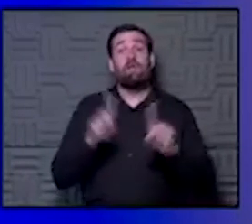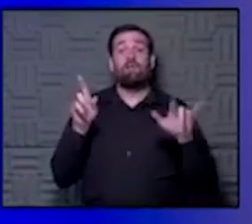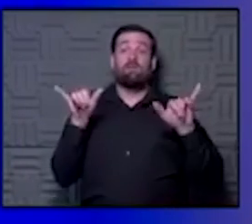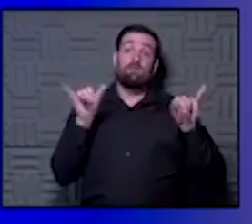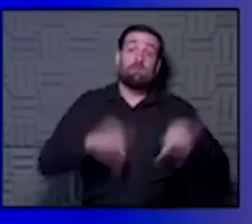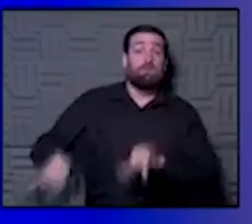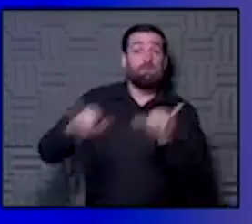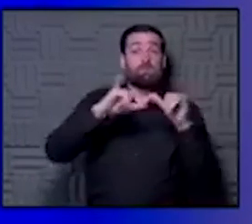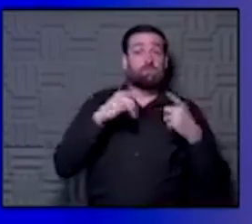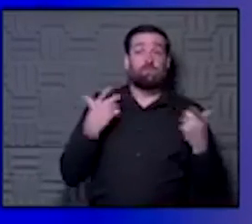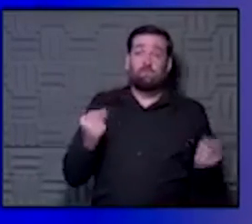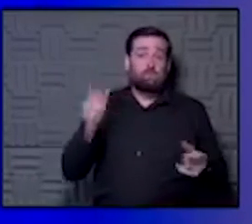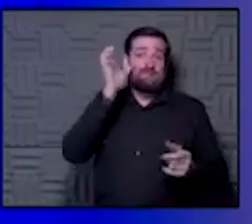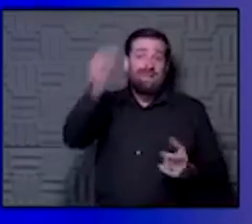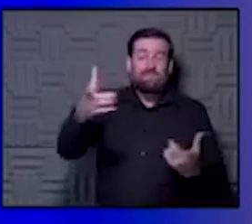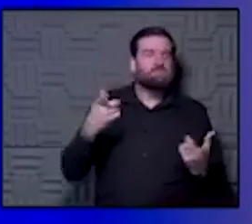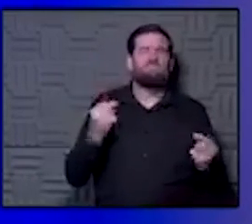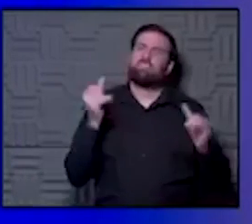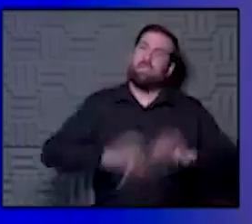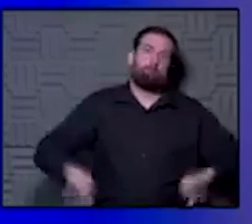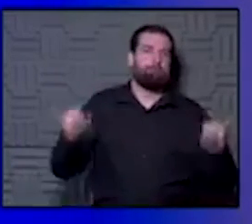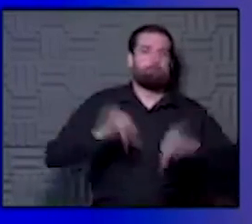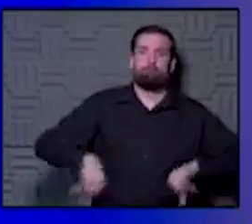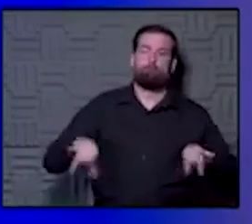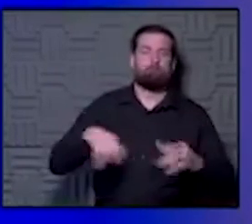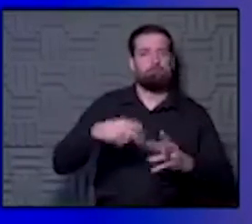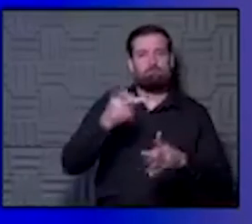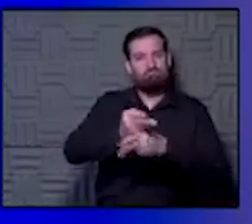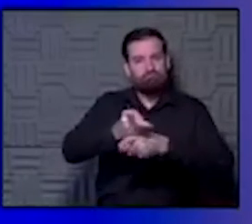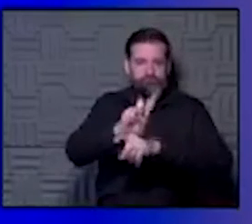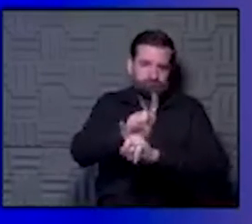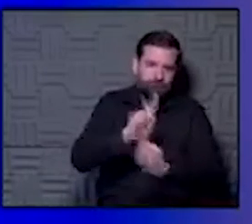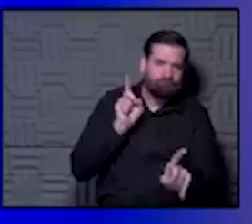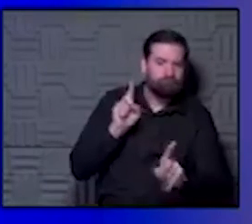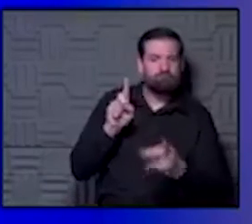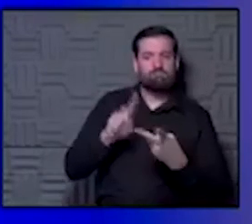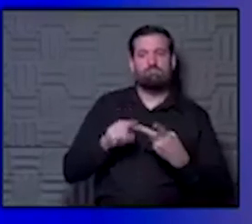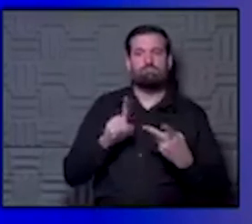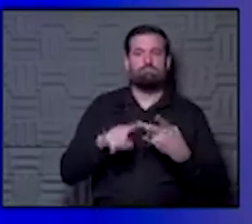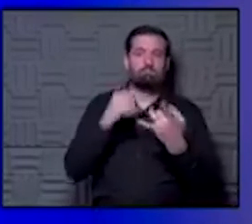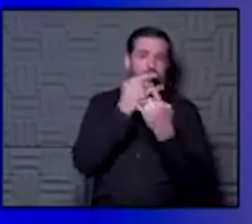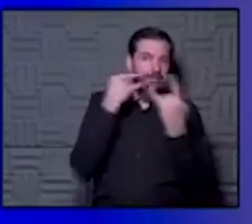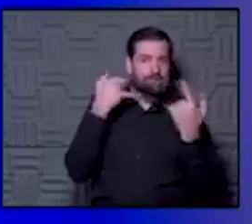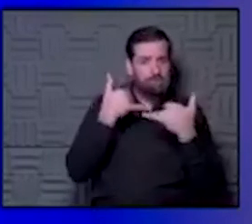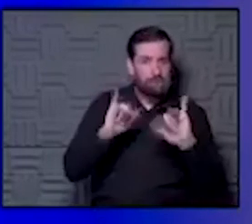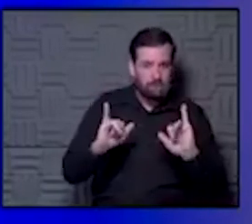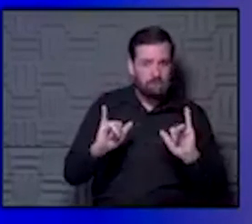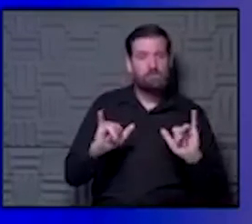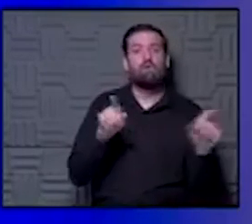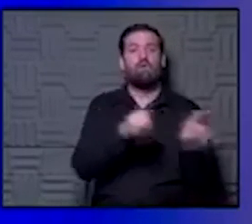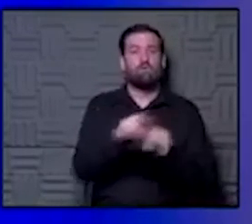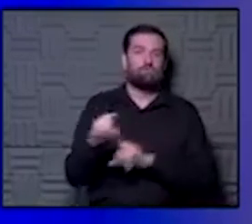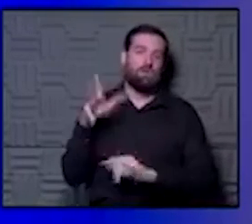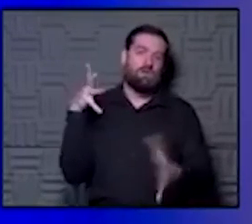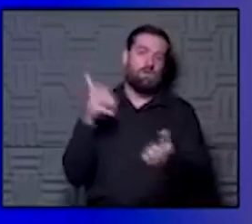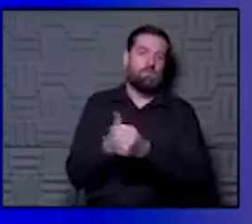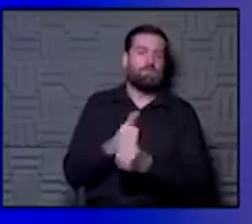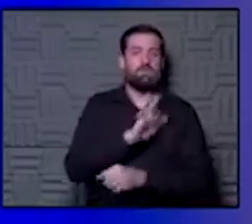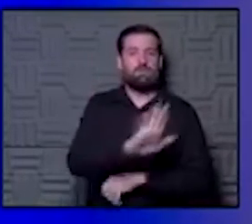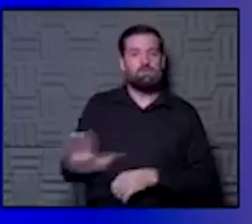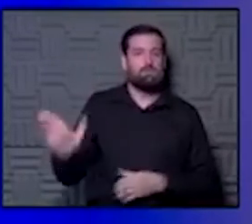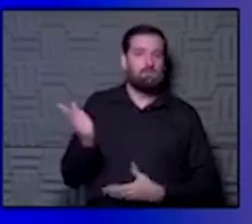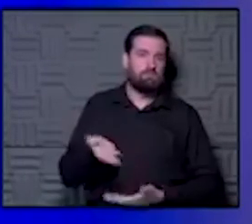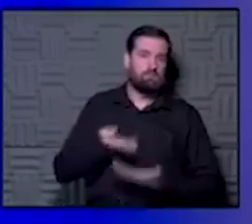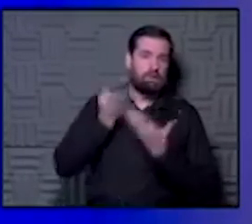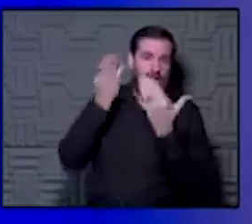anybody what the large concept is. Continue to stay distanced from people. Continue to wear your mask. They also updated their guidance and